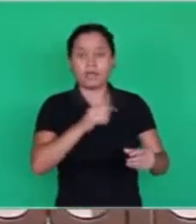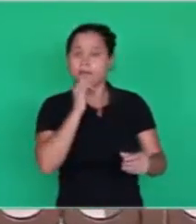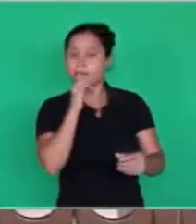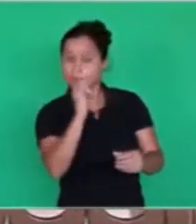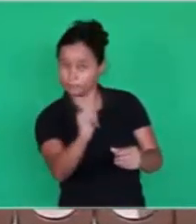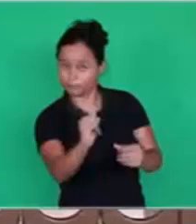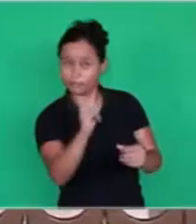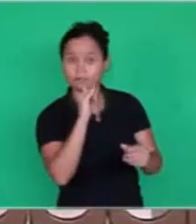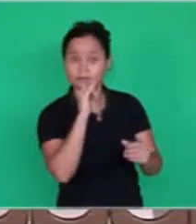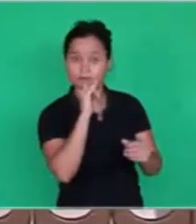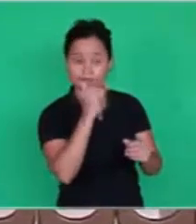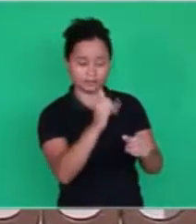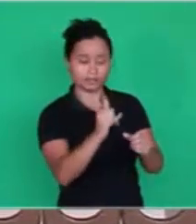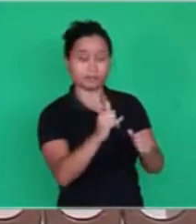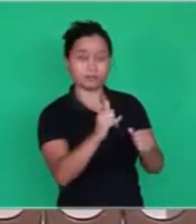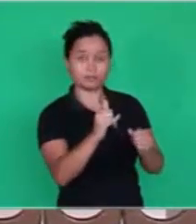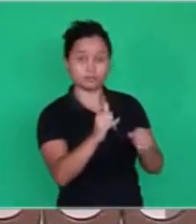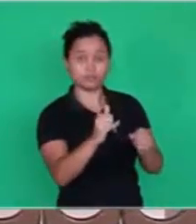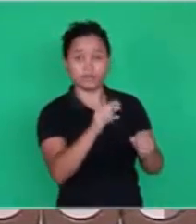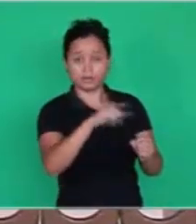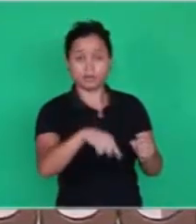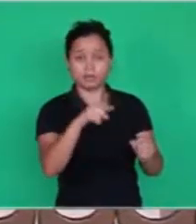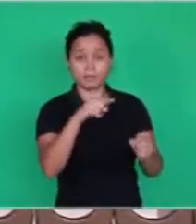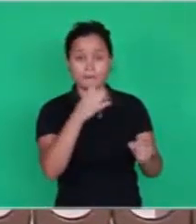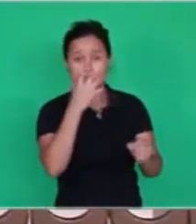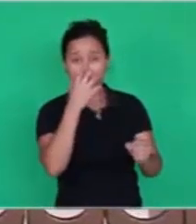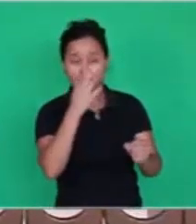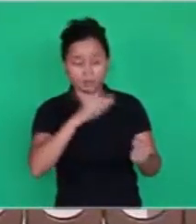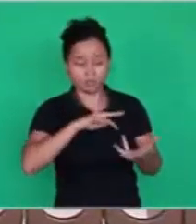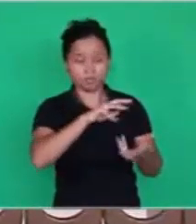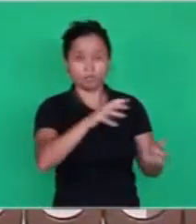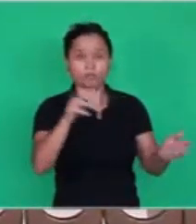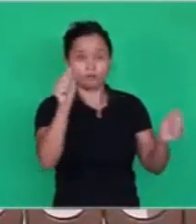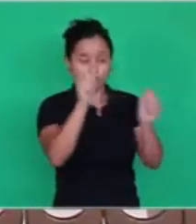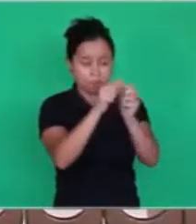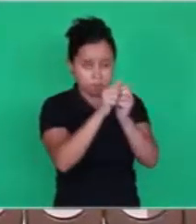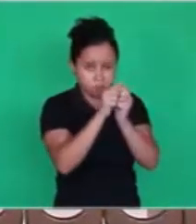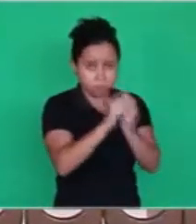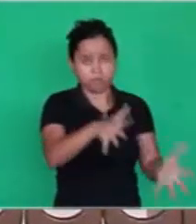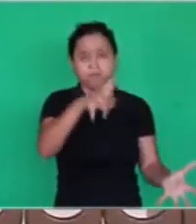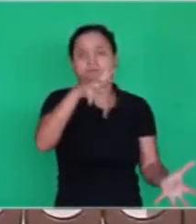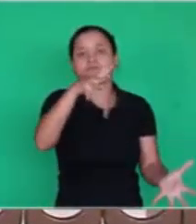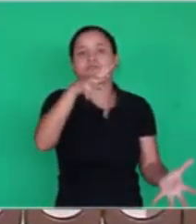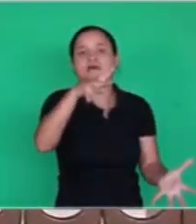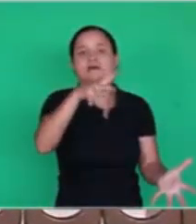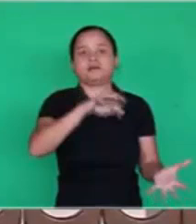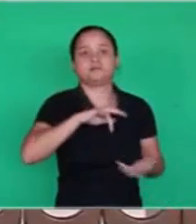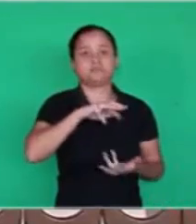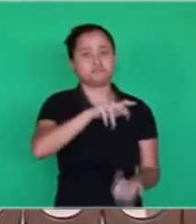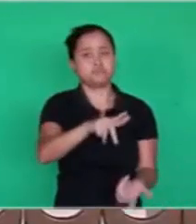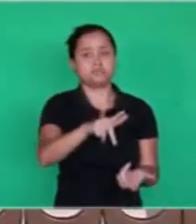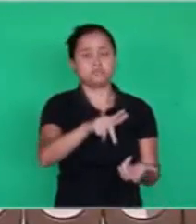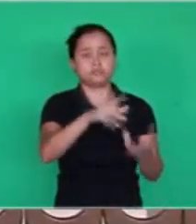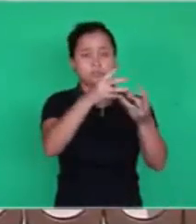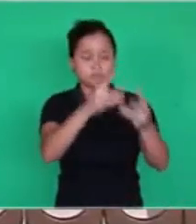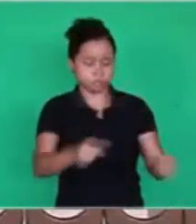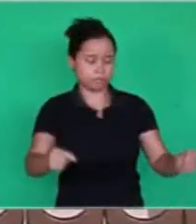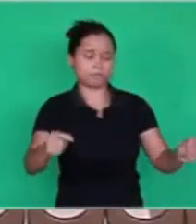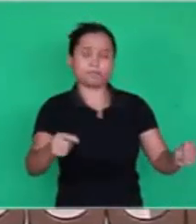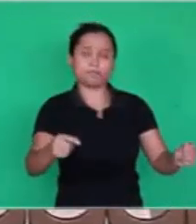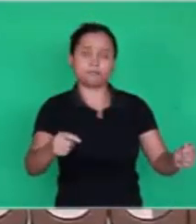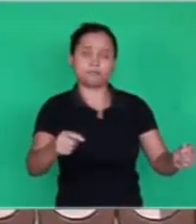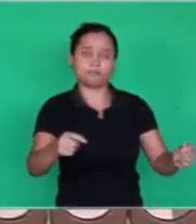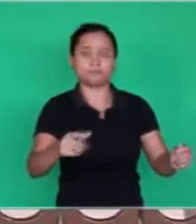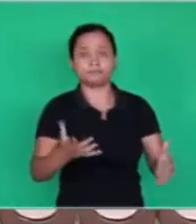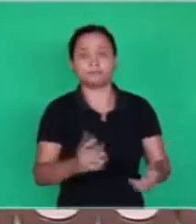atomic energy, is the one that destroys the world. Now, how is it going to happen to have the world destroyed? It's another subject.